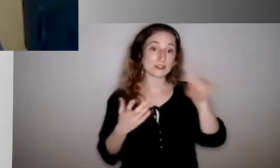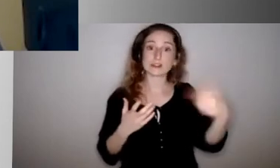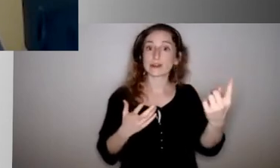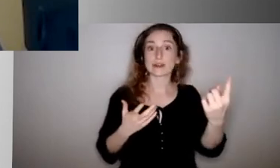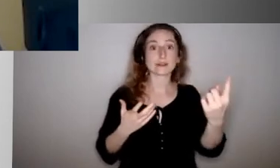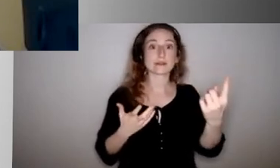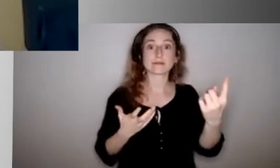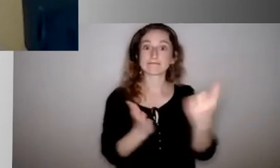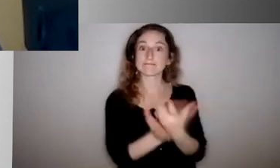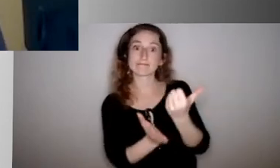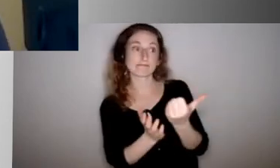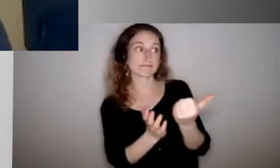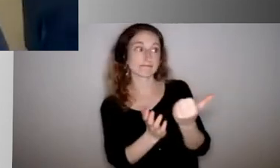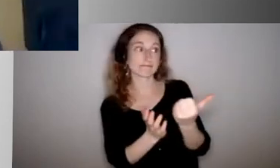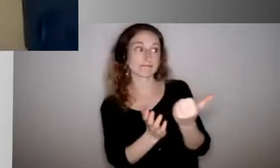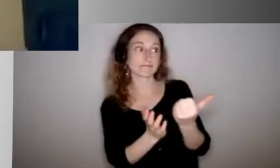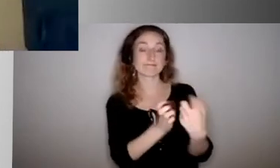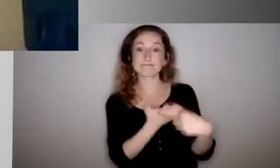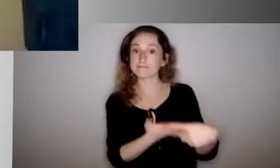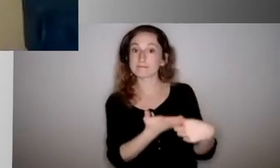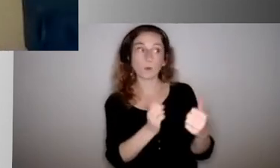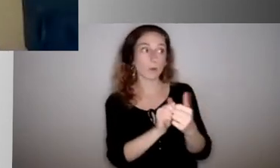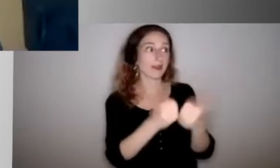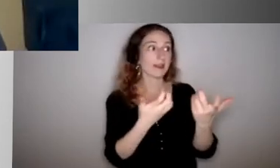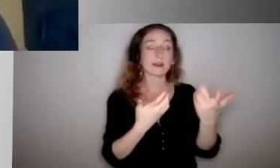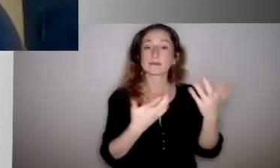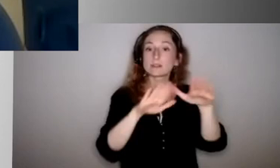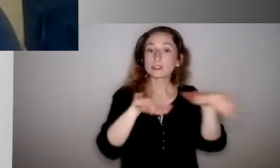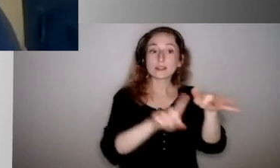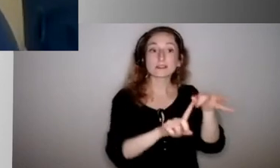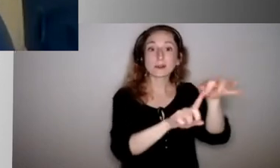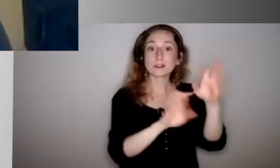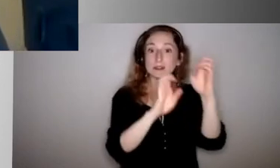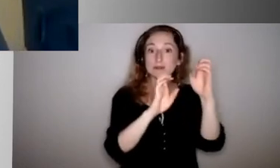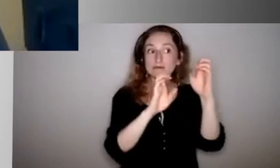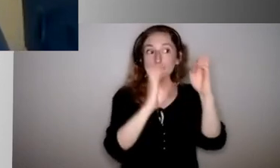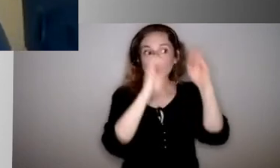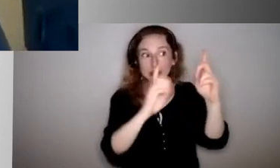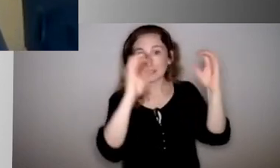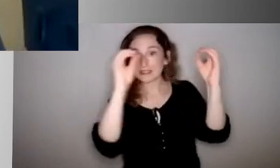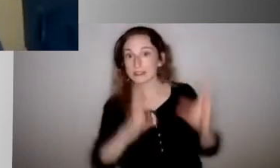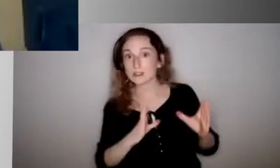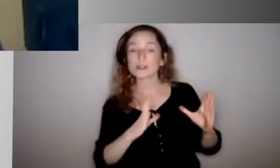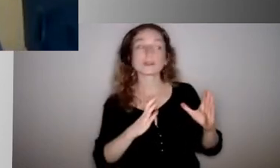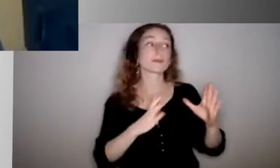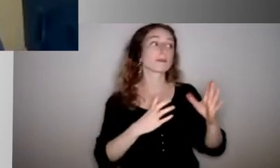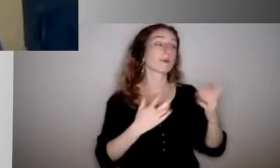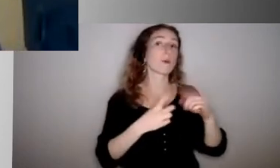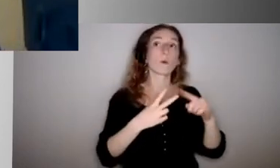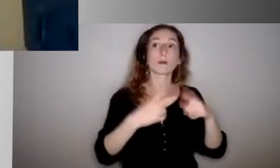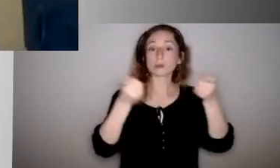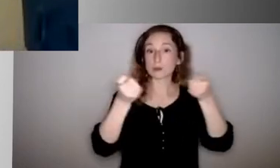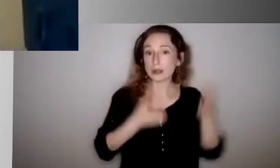it's that designated person at the school, if that's the child's special education teacher, if that's the special education director, if that is maybe the, the